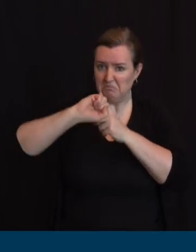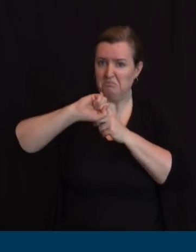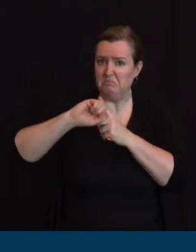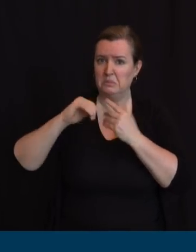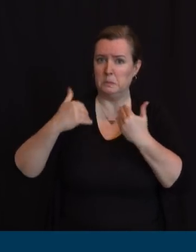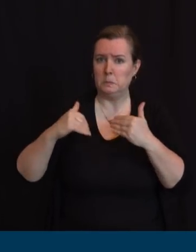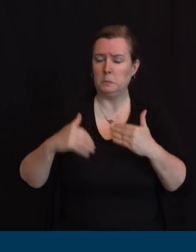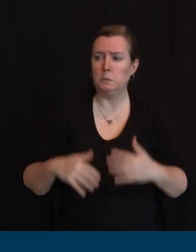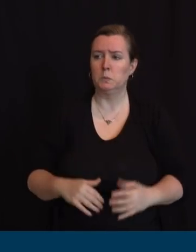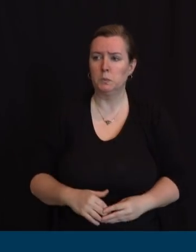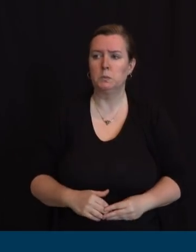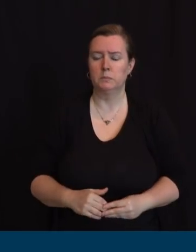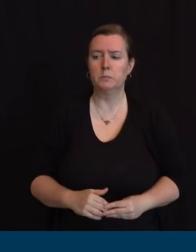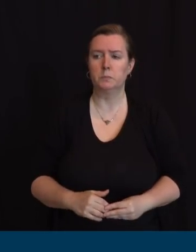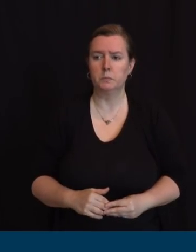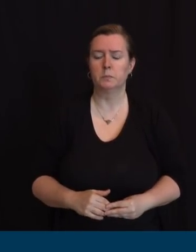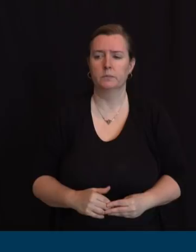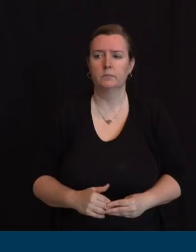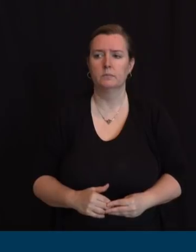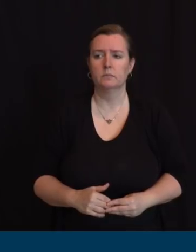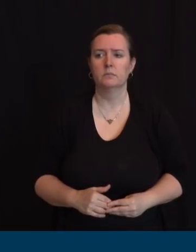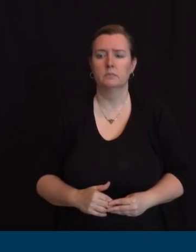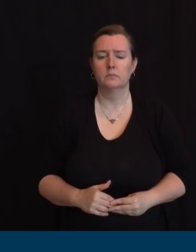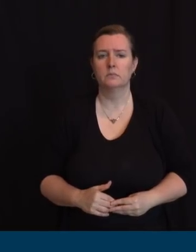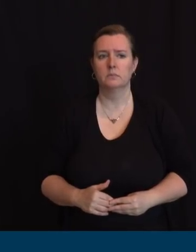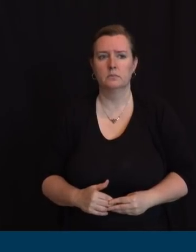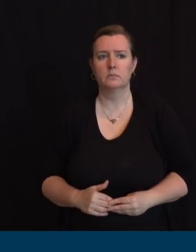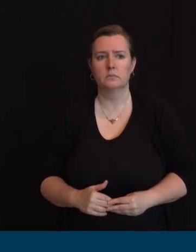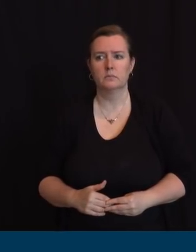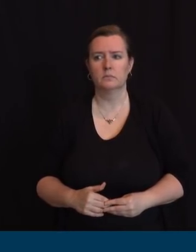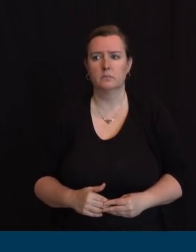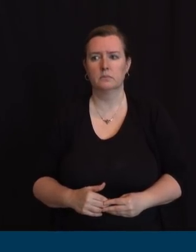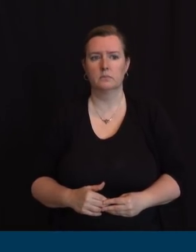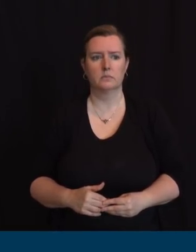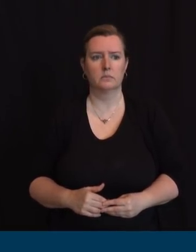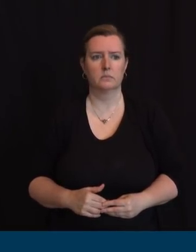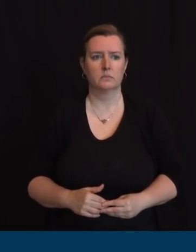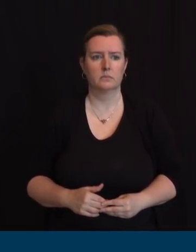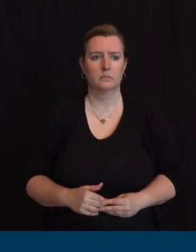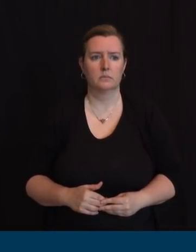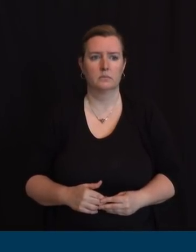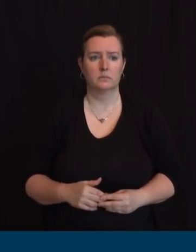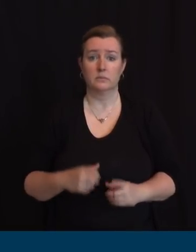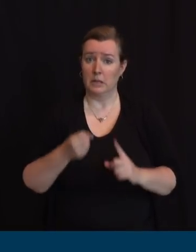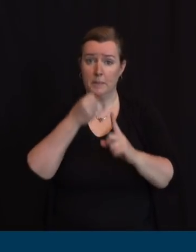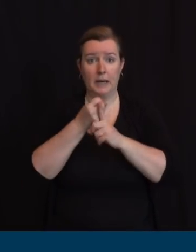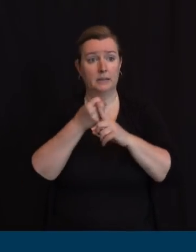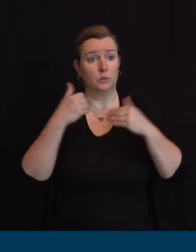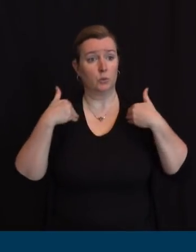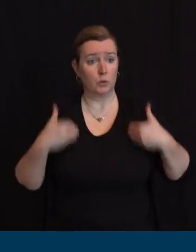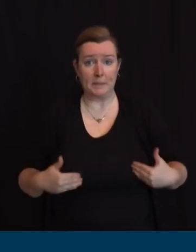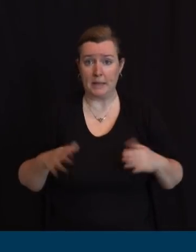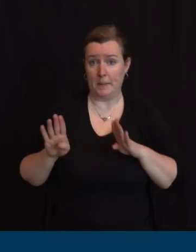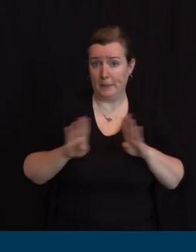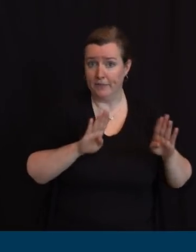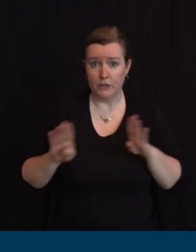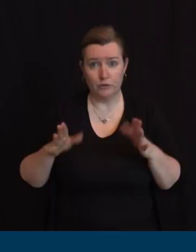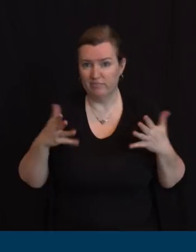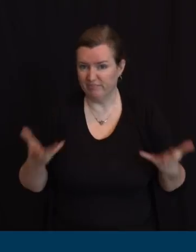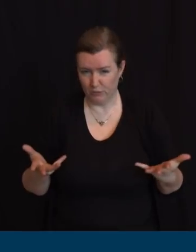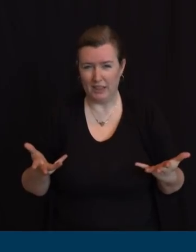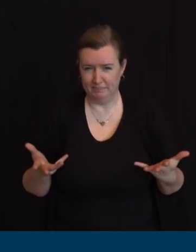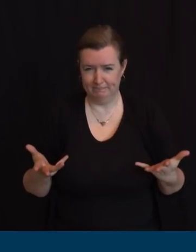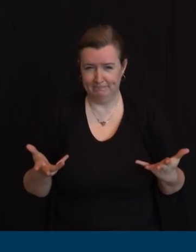the impact of human behavior on what we need cannot be ignored for one second